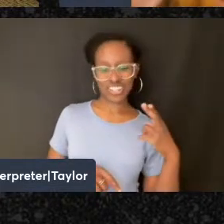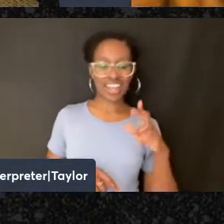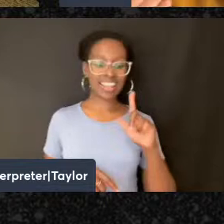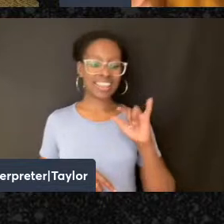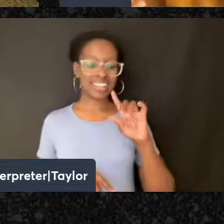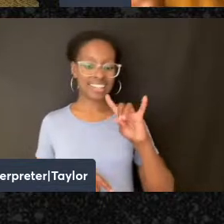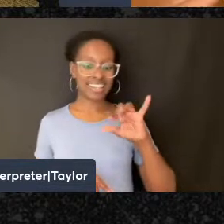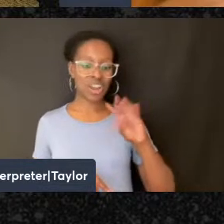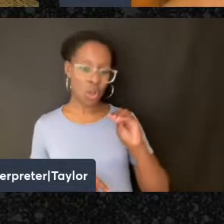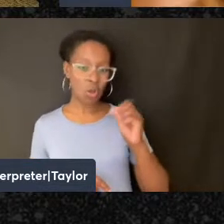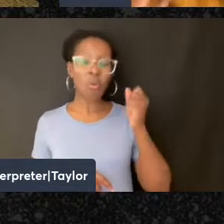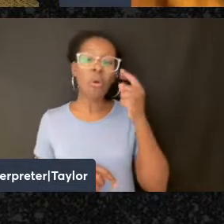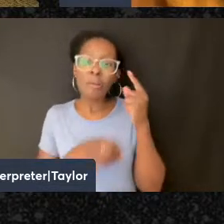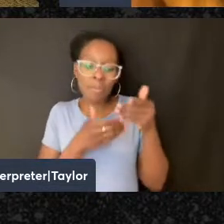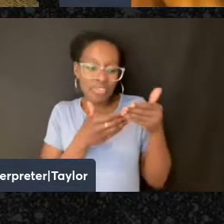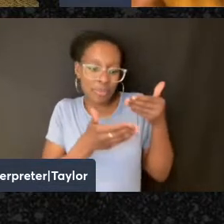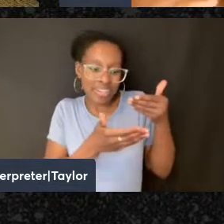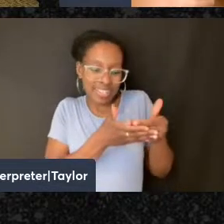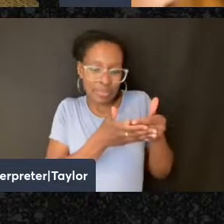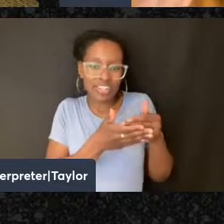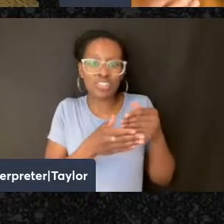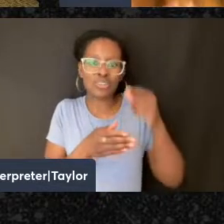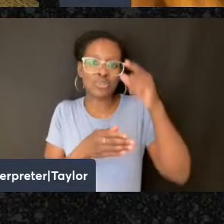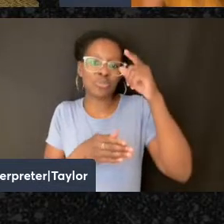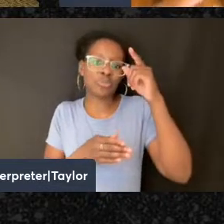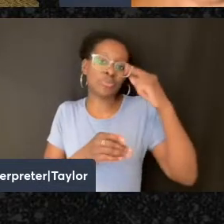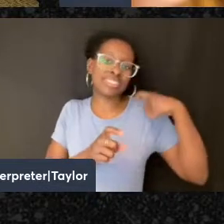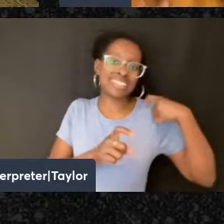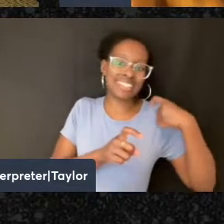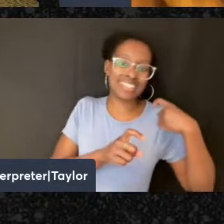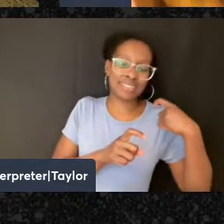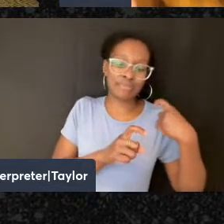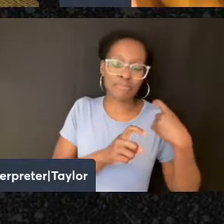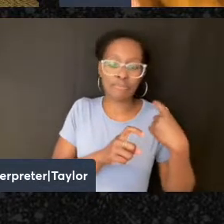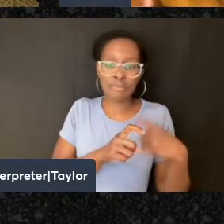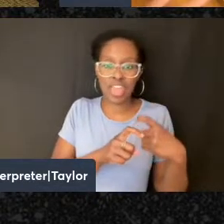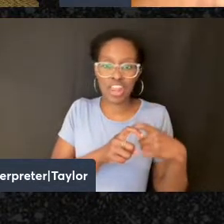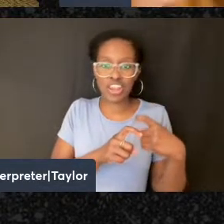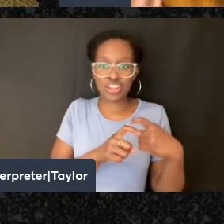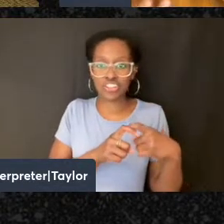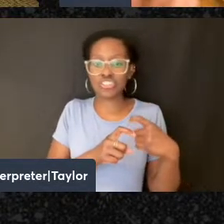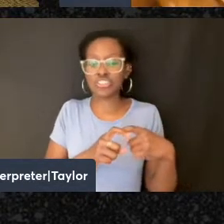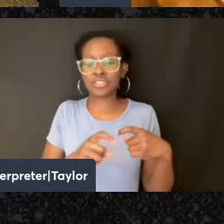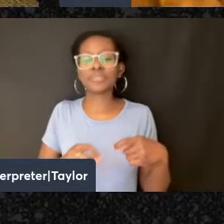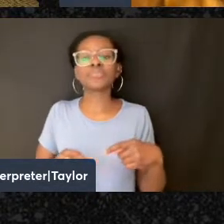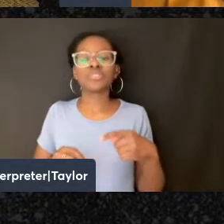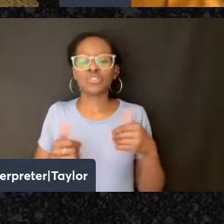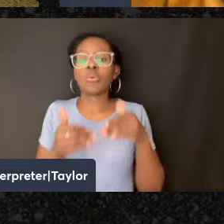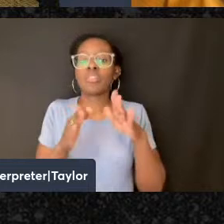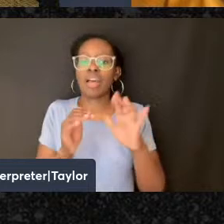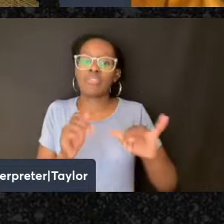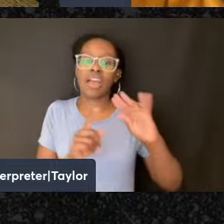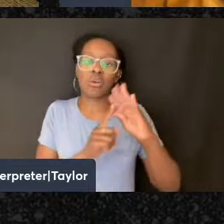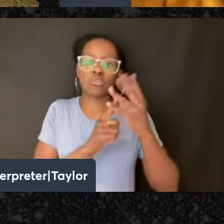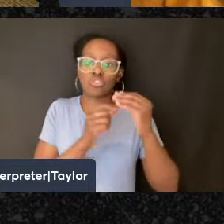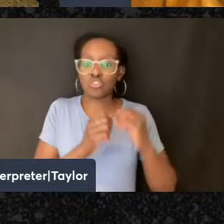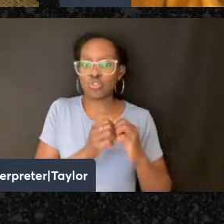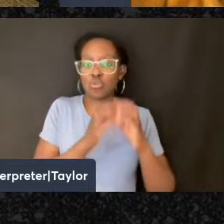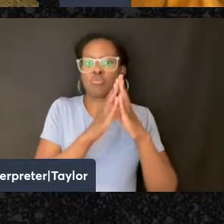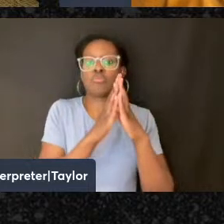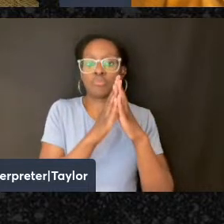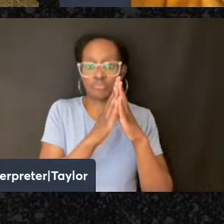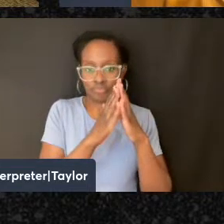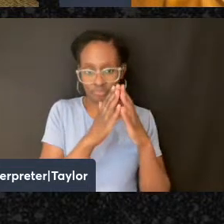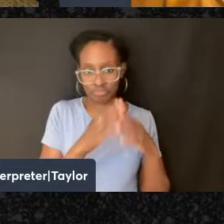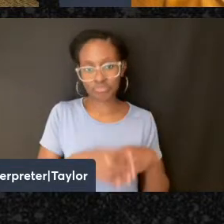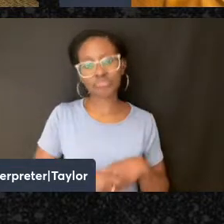but also the proximity to German and to Spanish that allows coalitions to emerge. So that's lovely. I have to